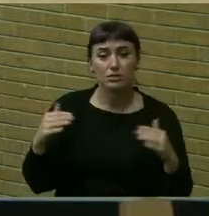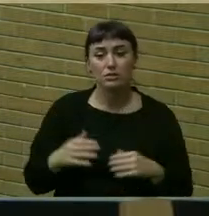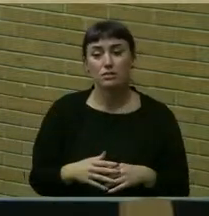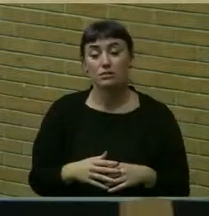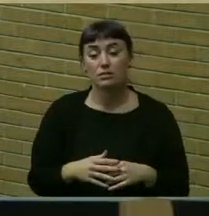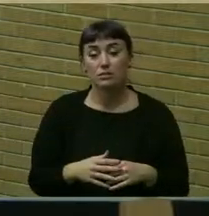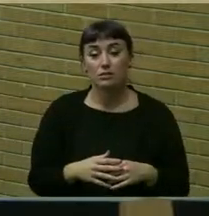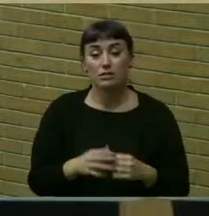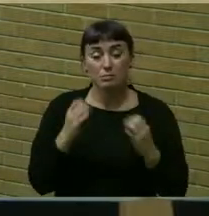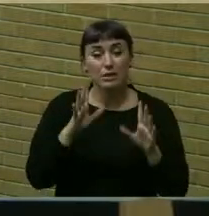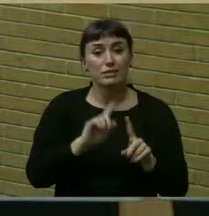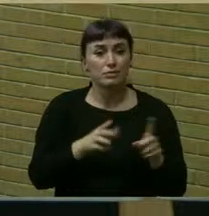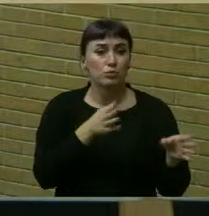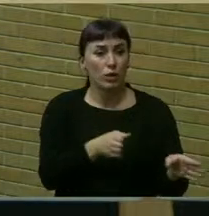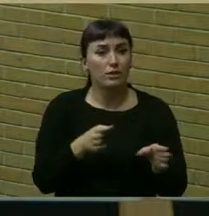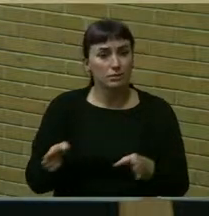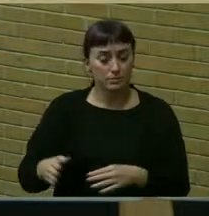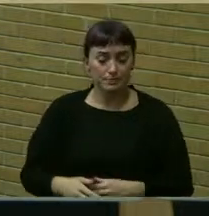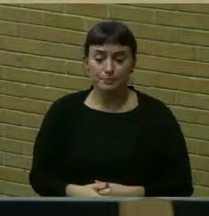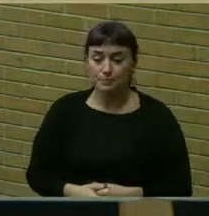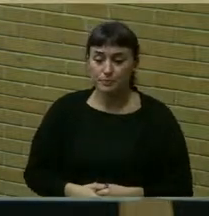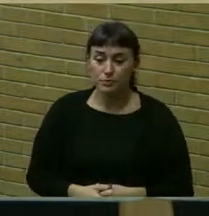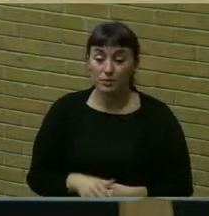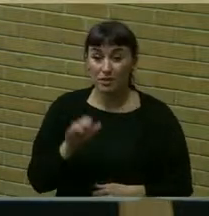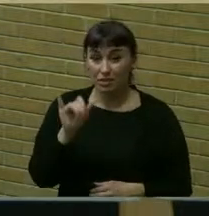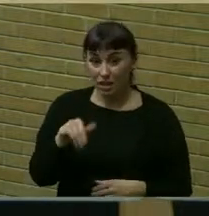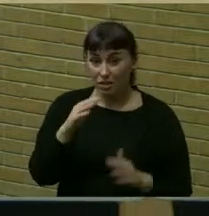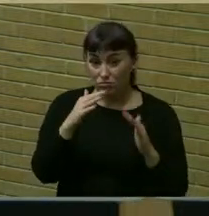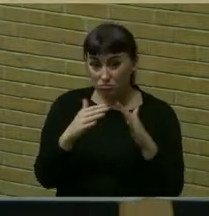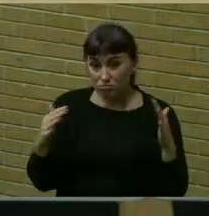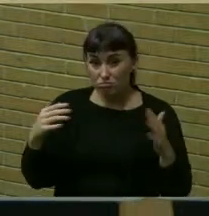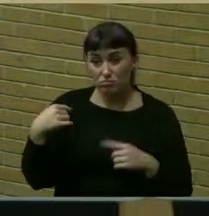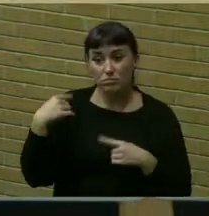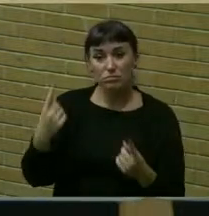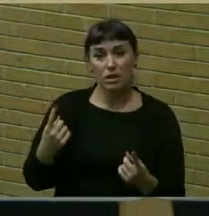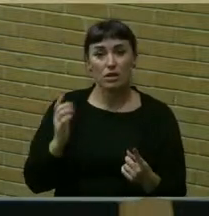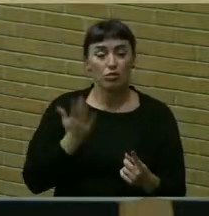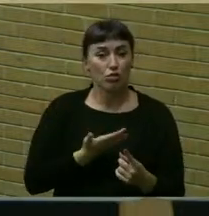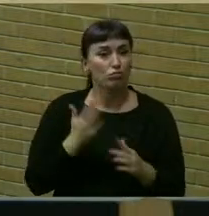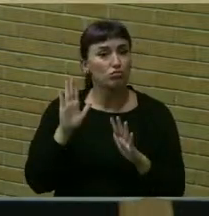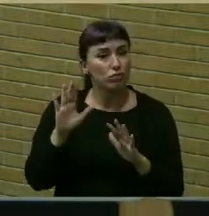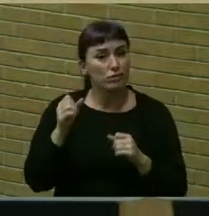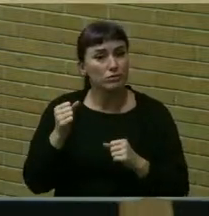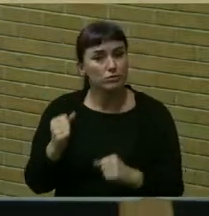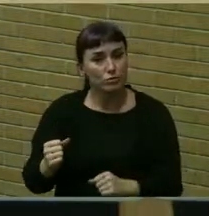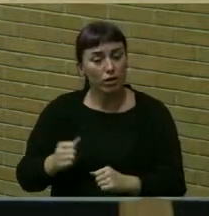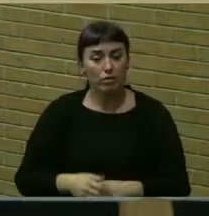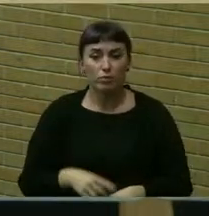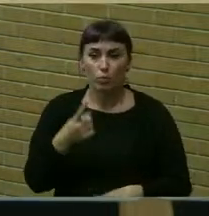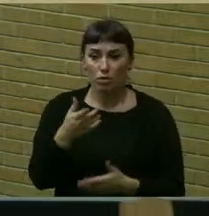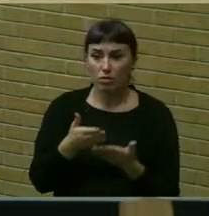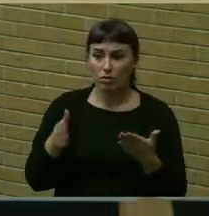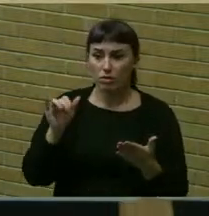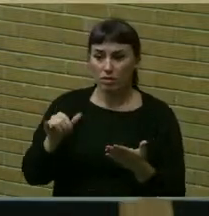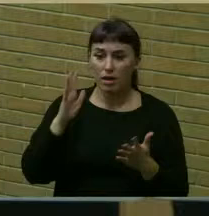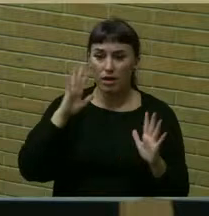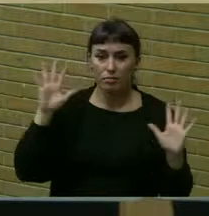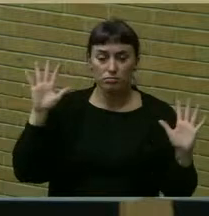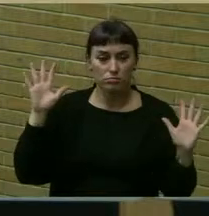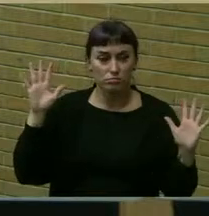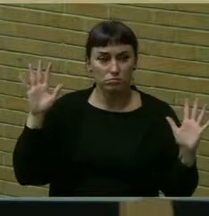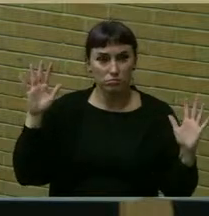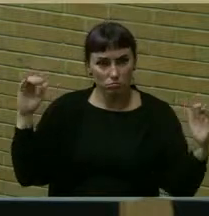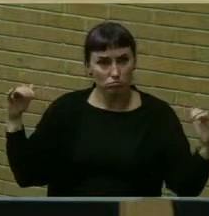diversity in so many different ways. And that diversity has been one of our great strengths. It is one of the things that brings people